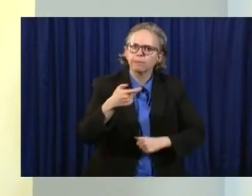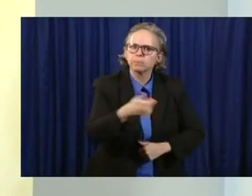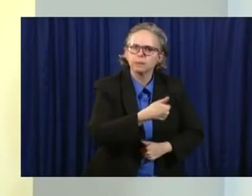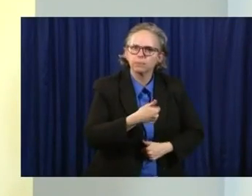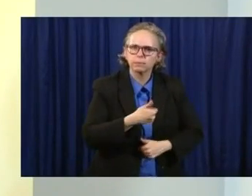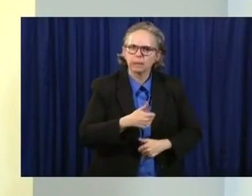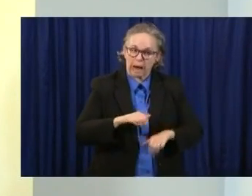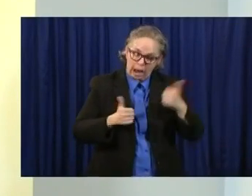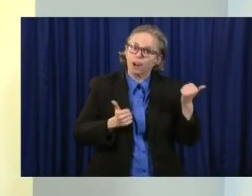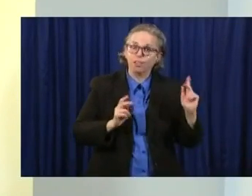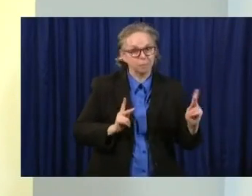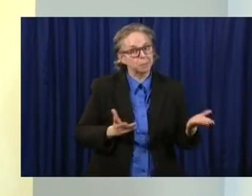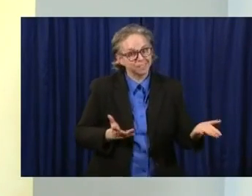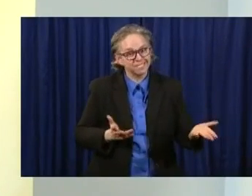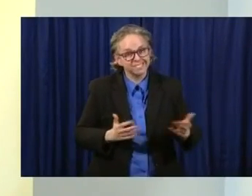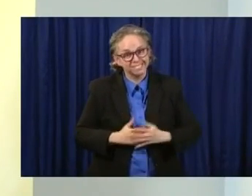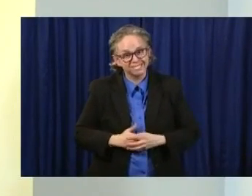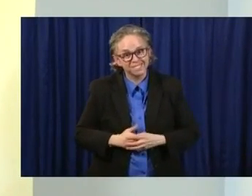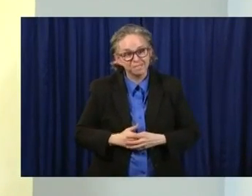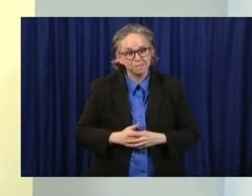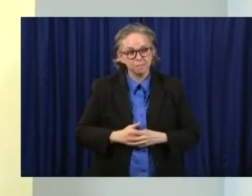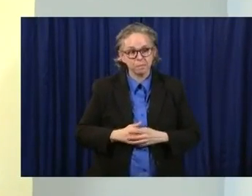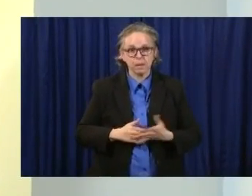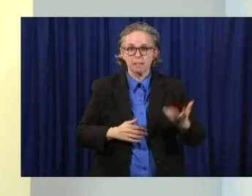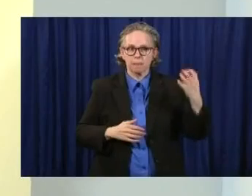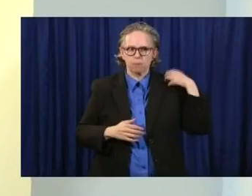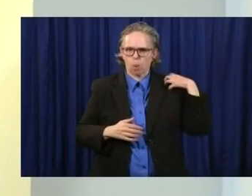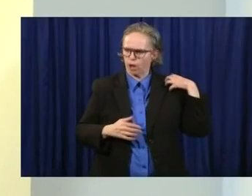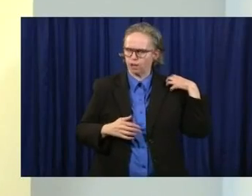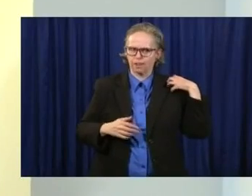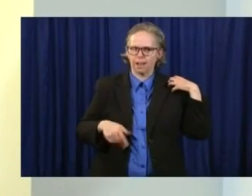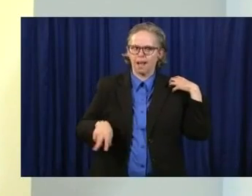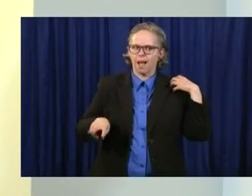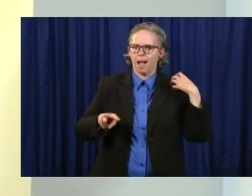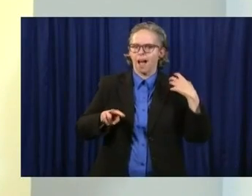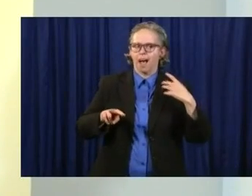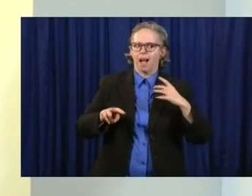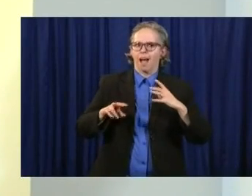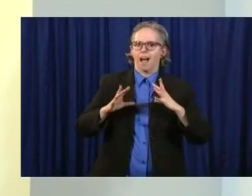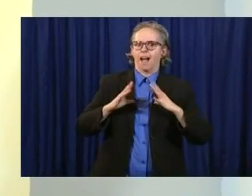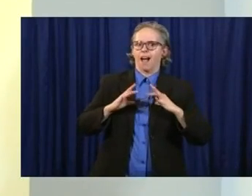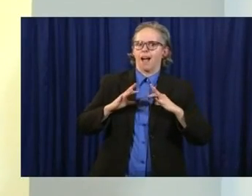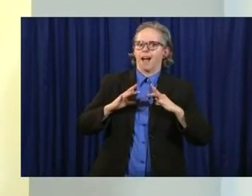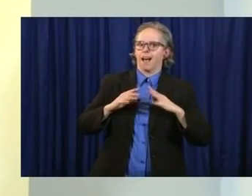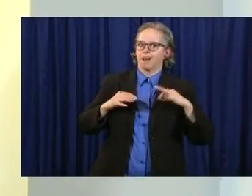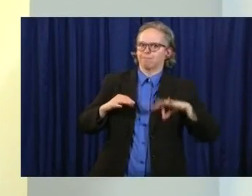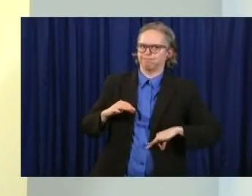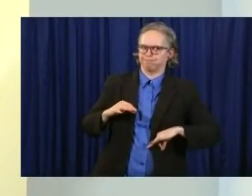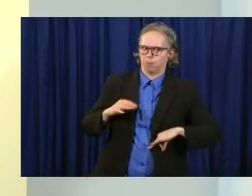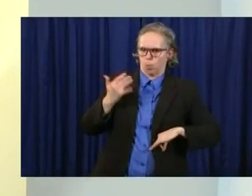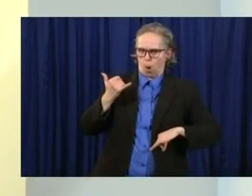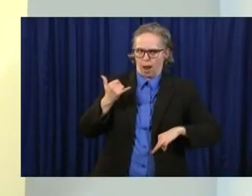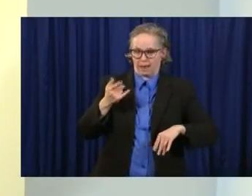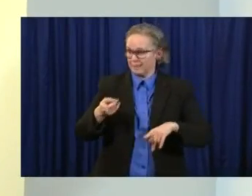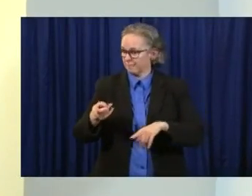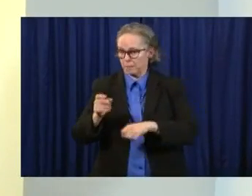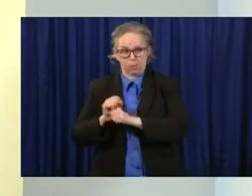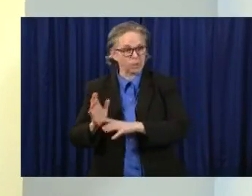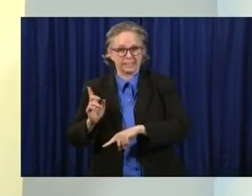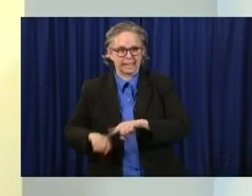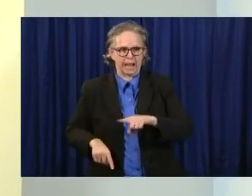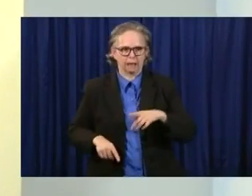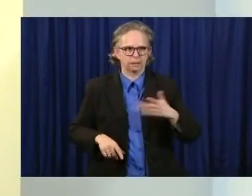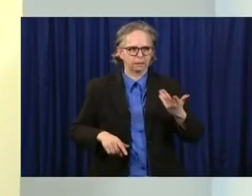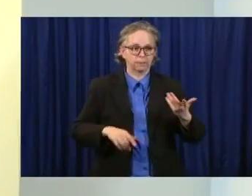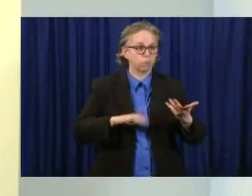are being protected. The employer has to go above and beyond that if you can't do those things. So they need to build a barrier. They also